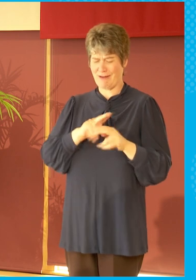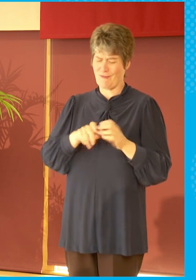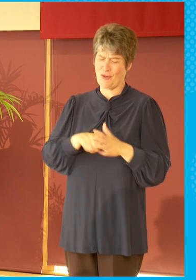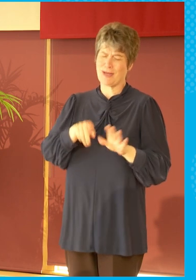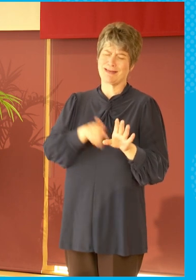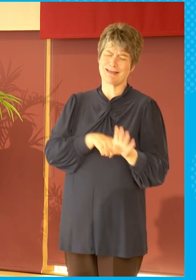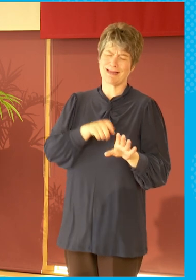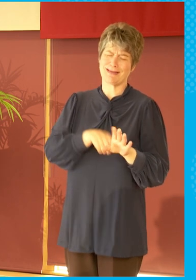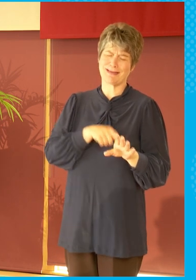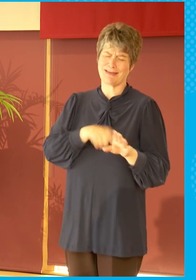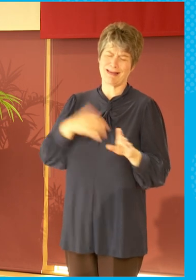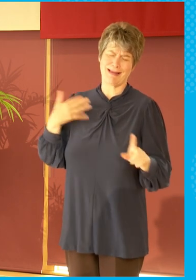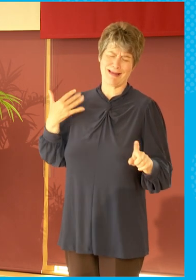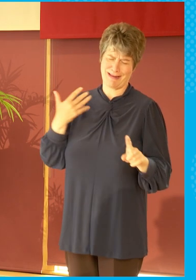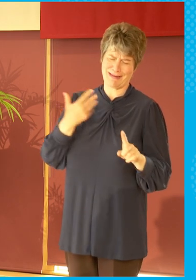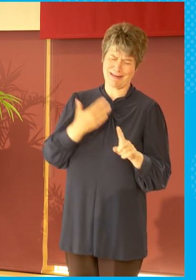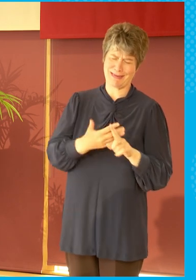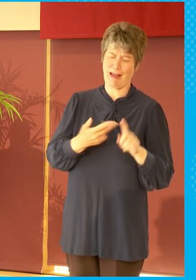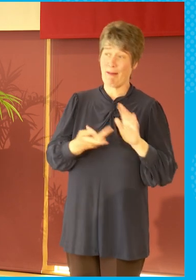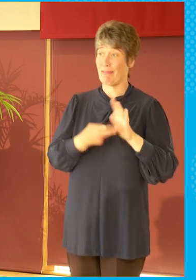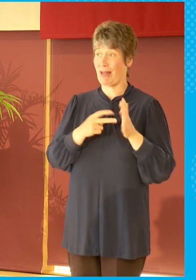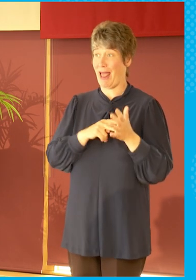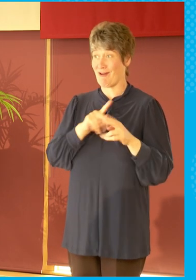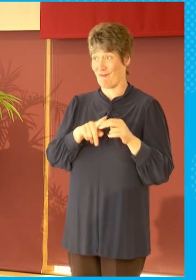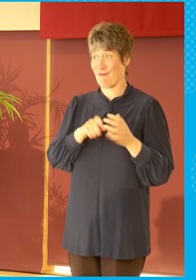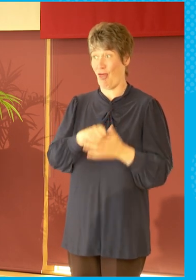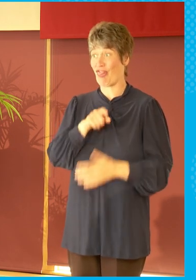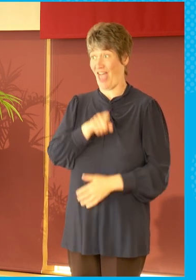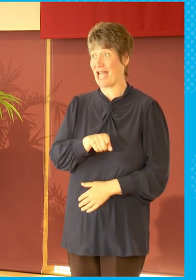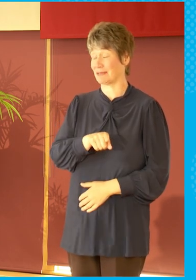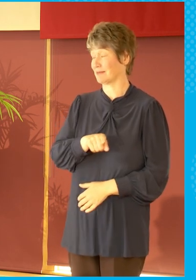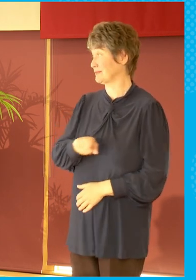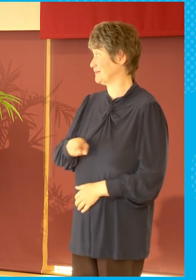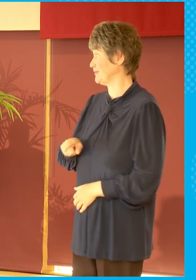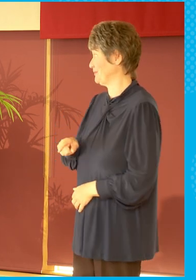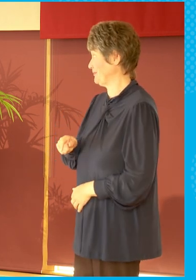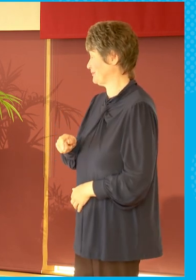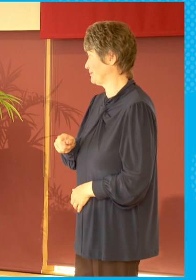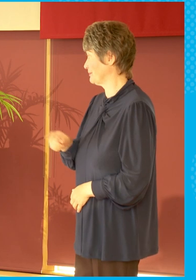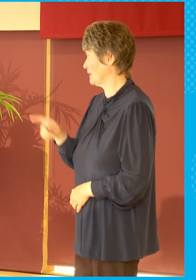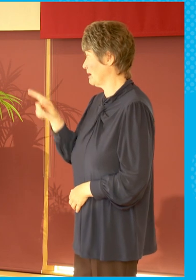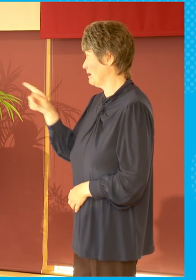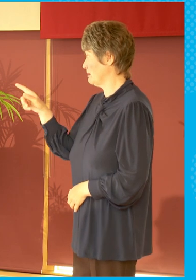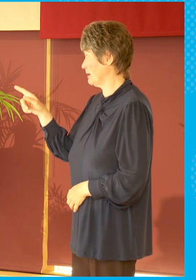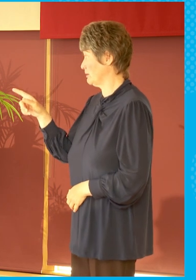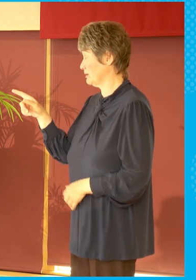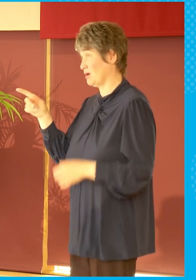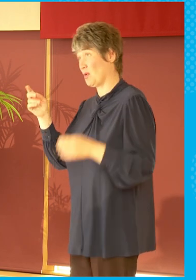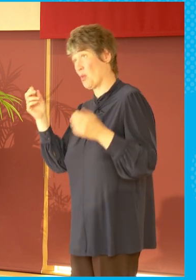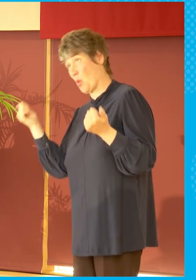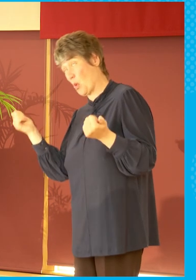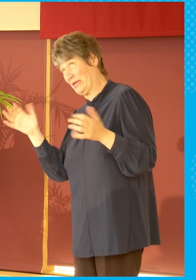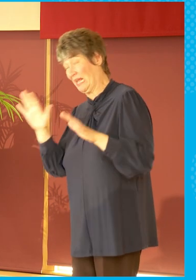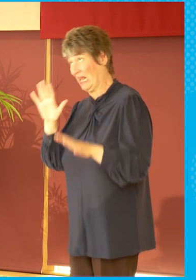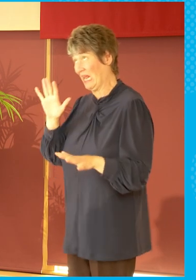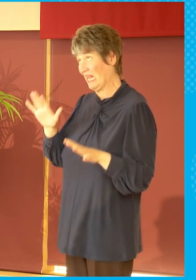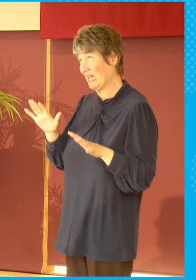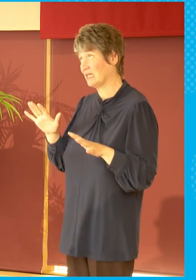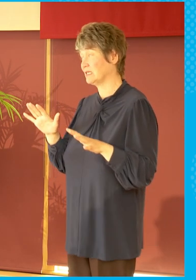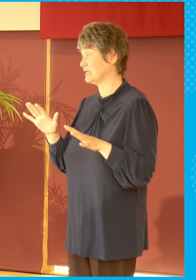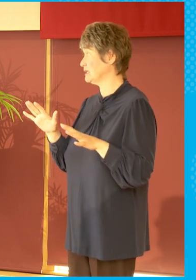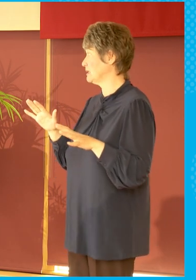careers, you know, decades, decades, Now, you know, you can argue the toss around the